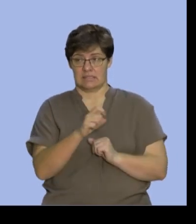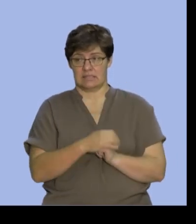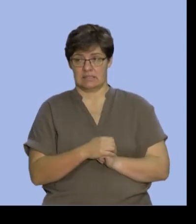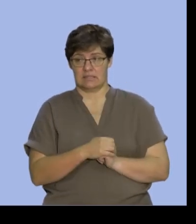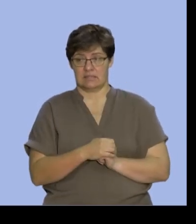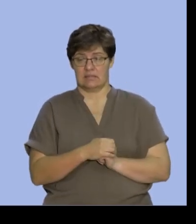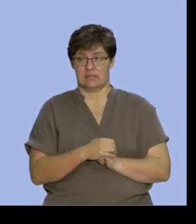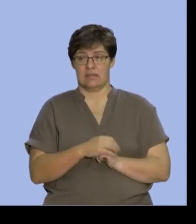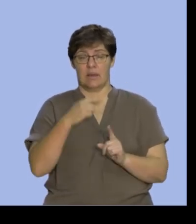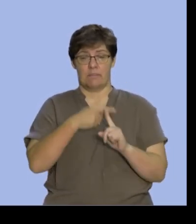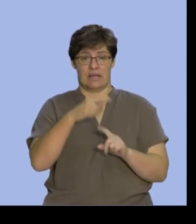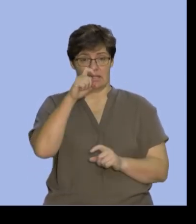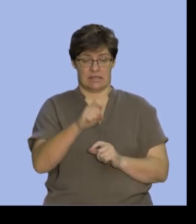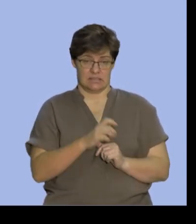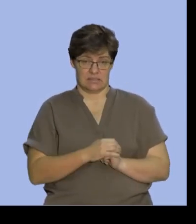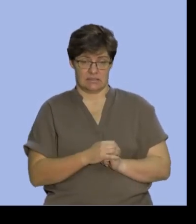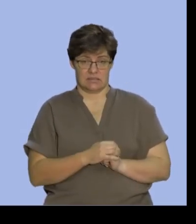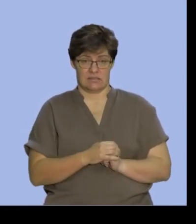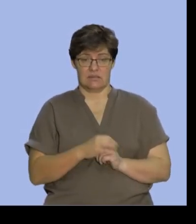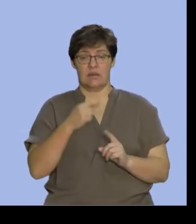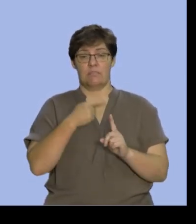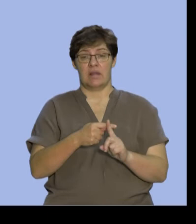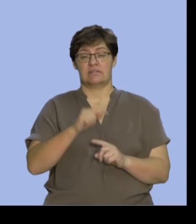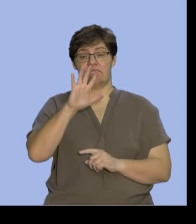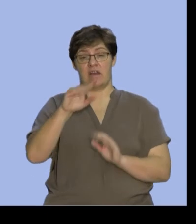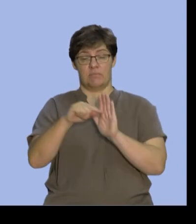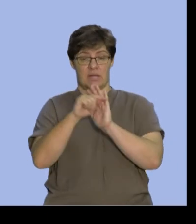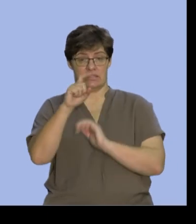plus X plus 5 minus X